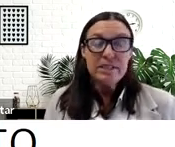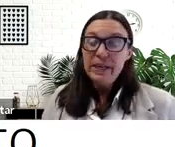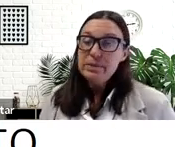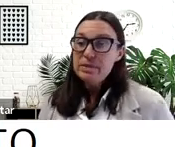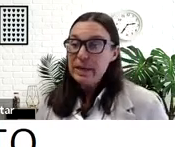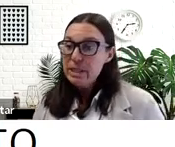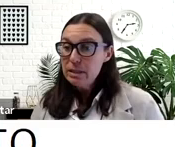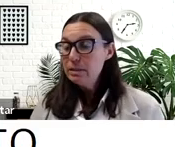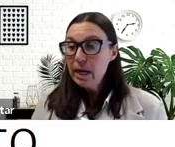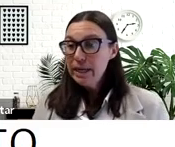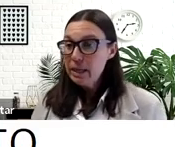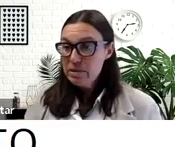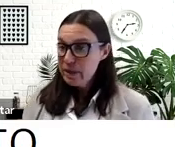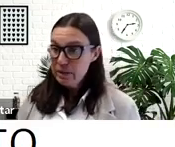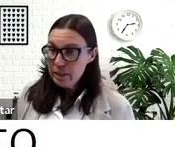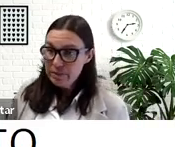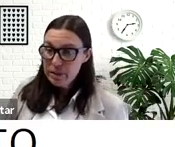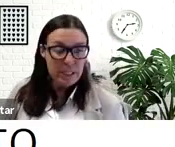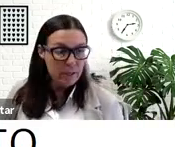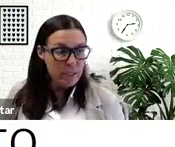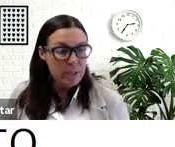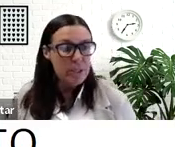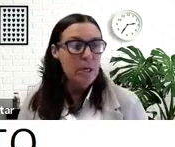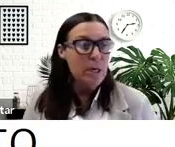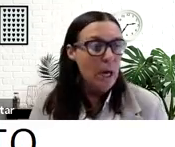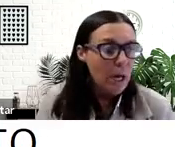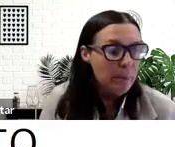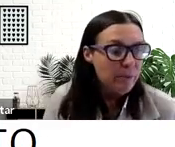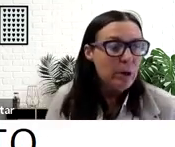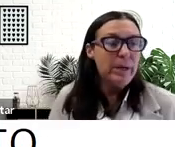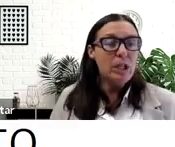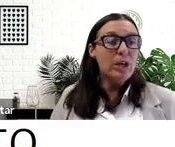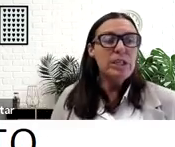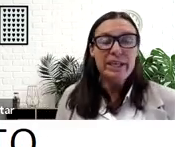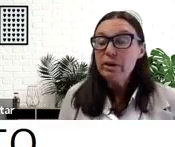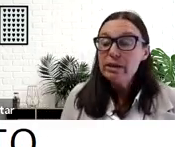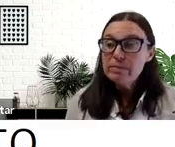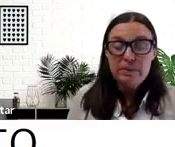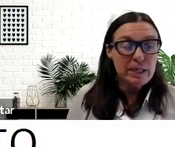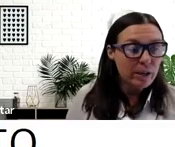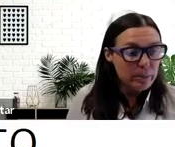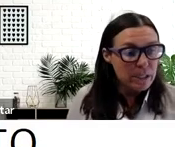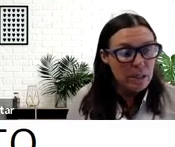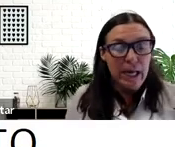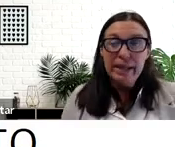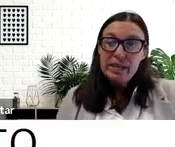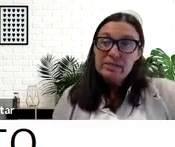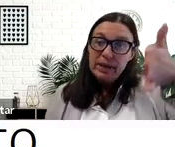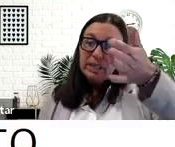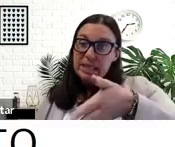Las Vegas was founded, I came to find out later after doing a ton of research, from a large land grant from the Spanish government.